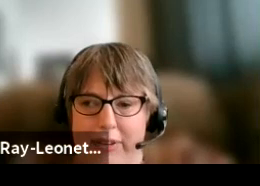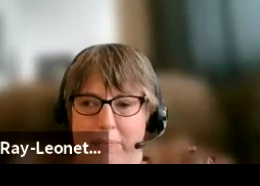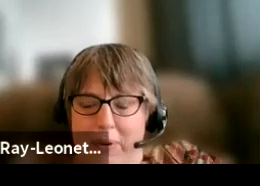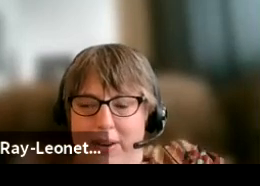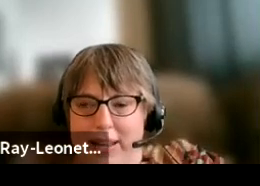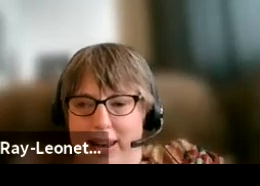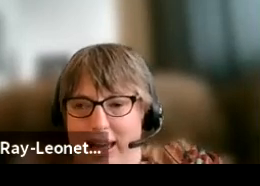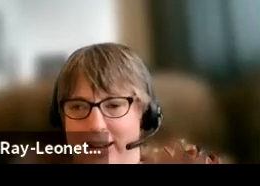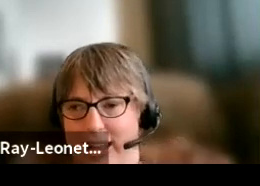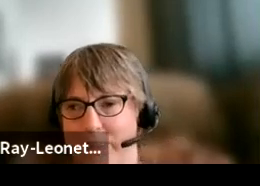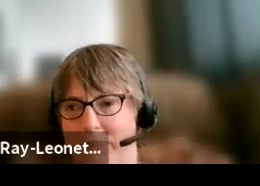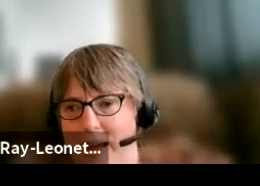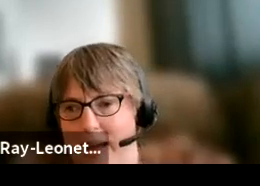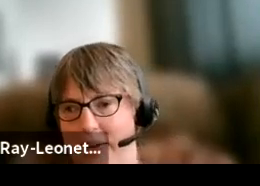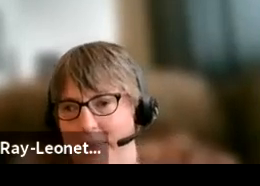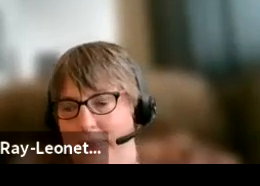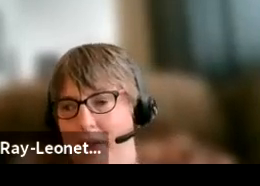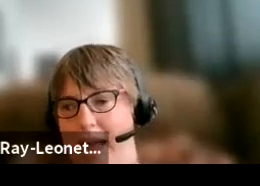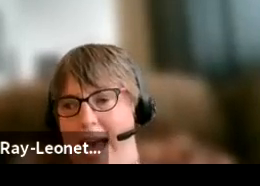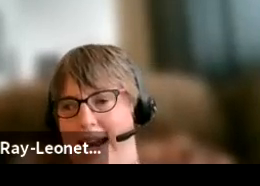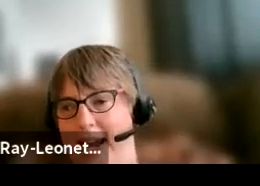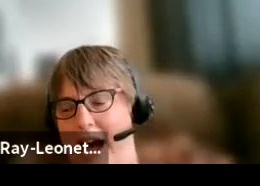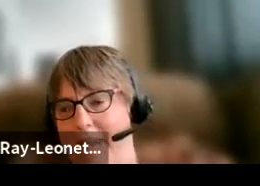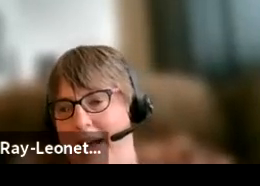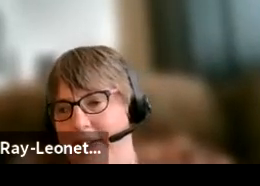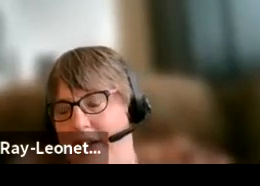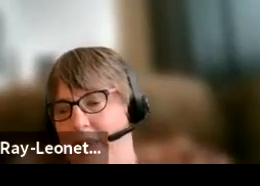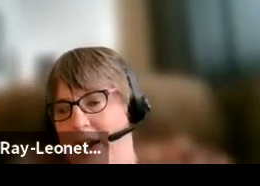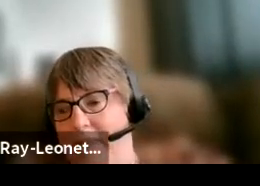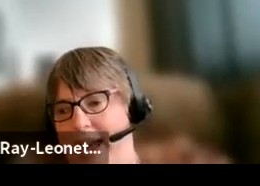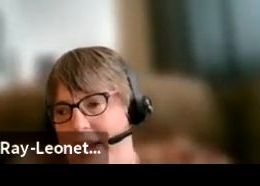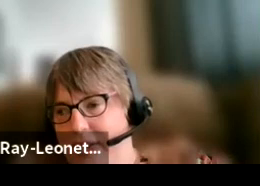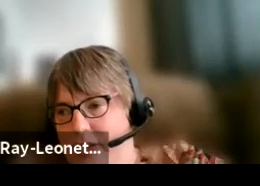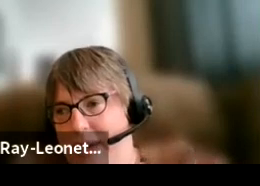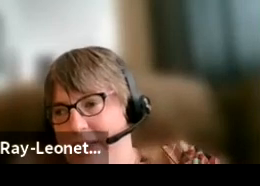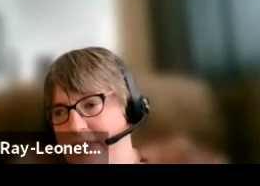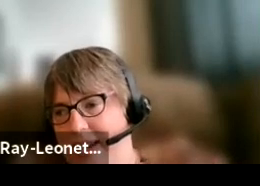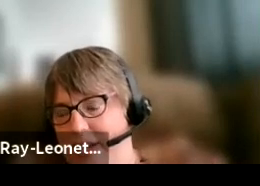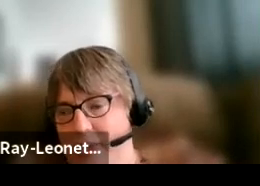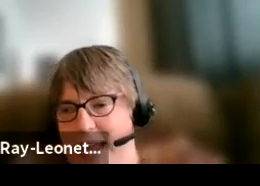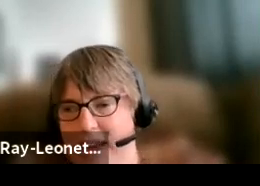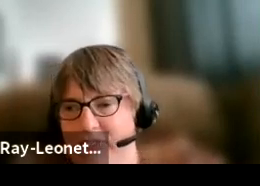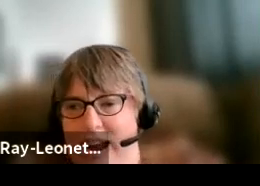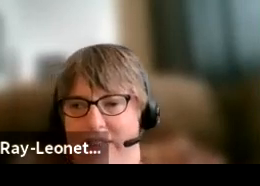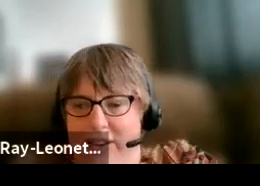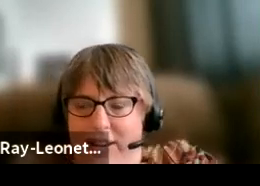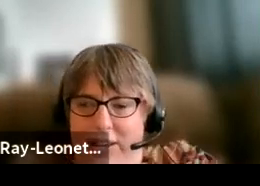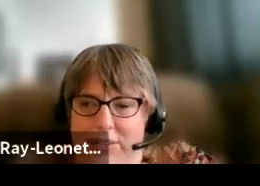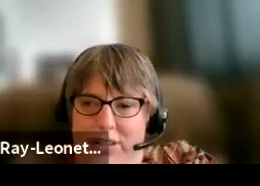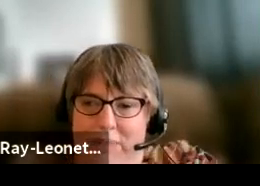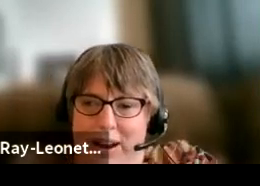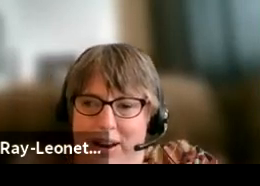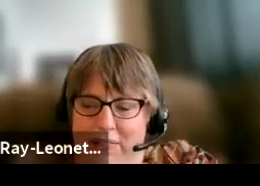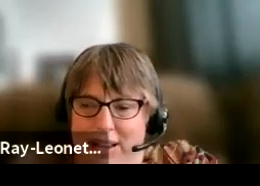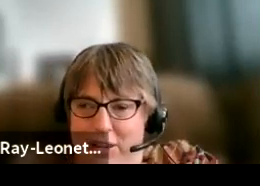Another important deadline to keep in mind, any comments that you want to make to Pennsylvania's plan for how they're going to